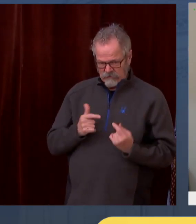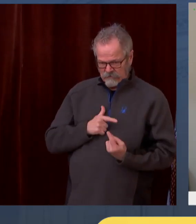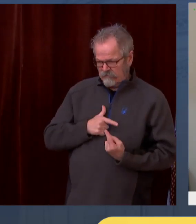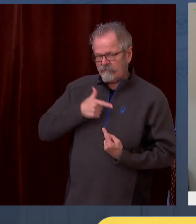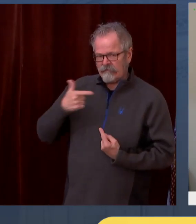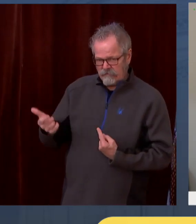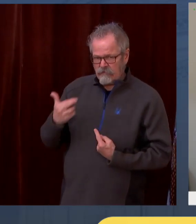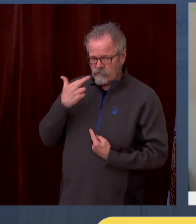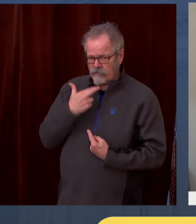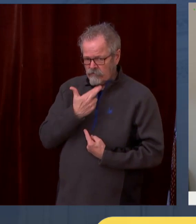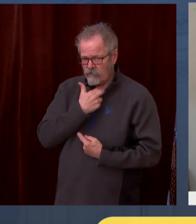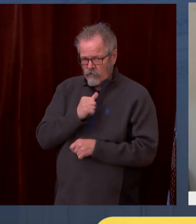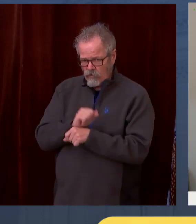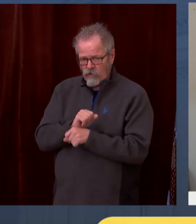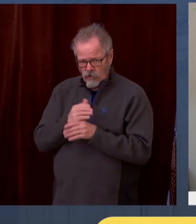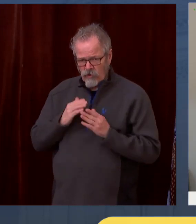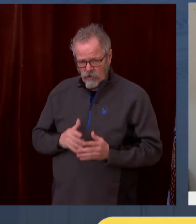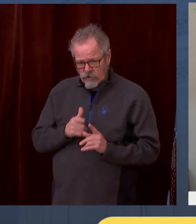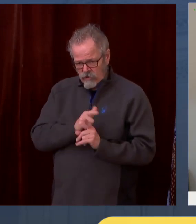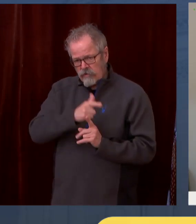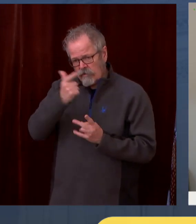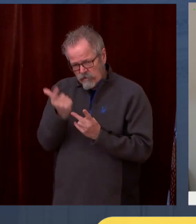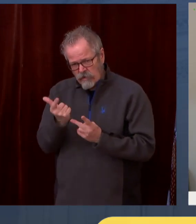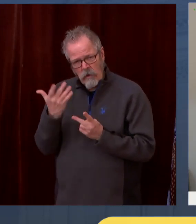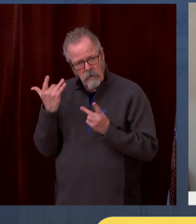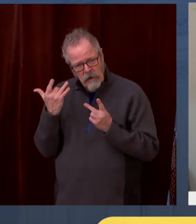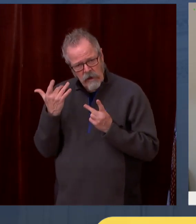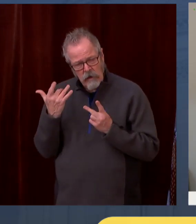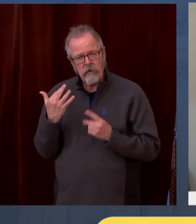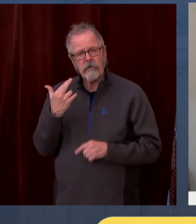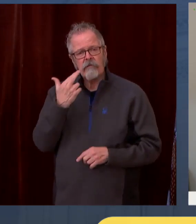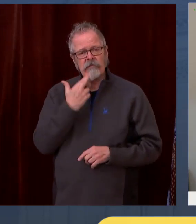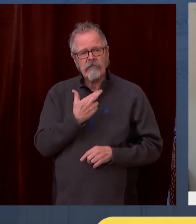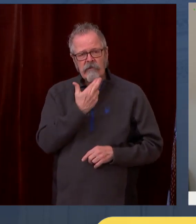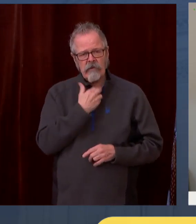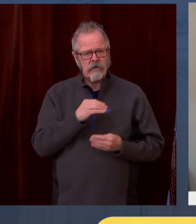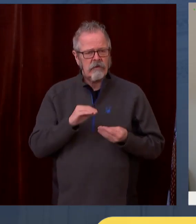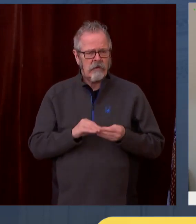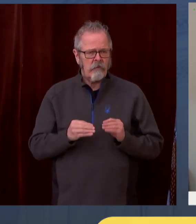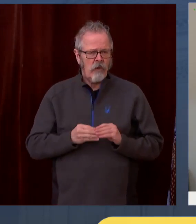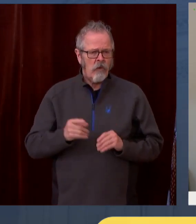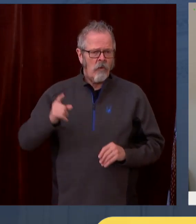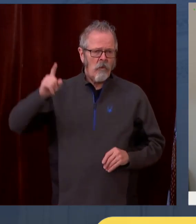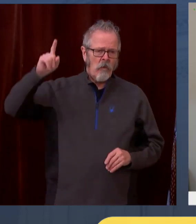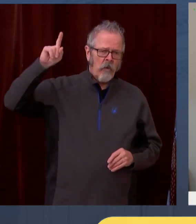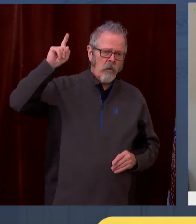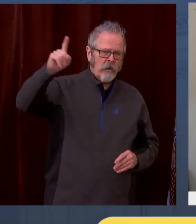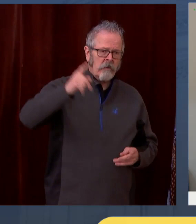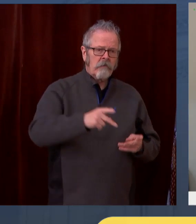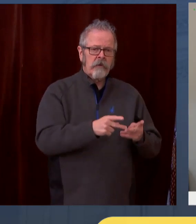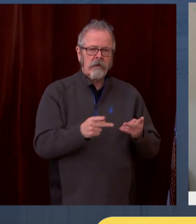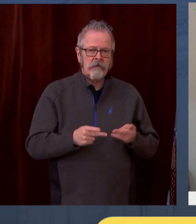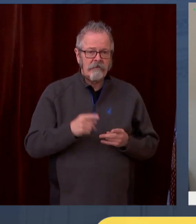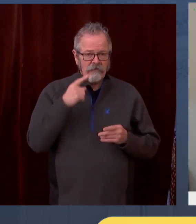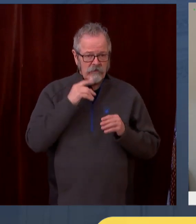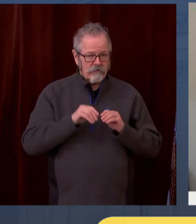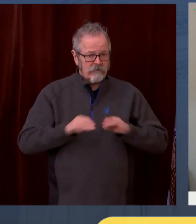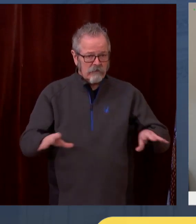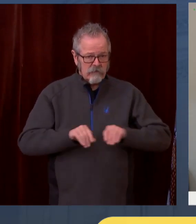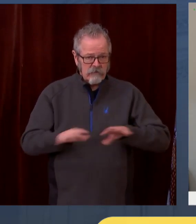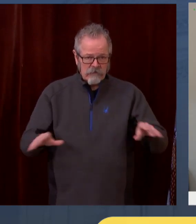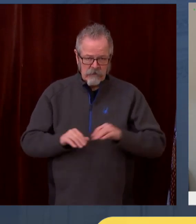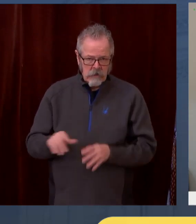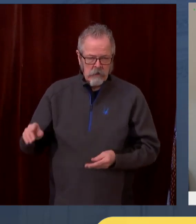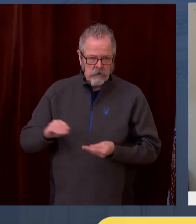number one outbreak setting in Washington and non-healthcare settings. And so elevating those workers for prioritization for vaccine